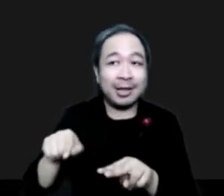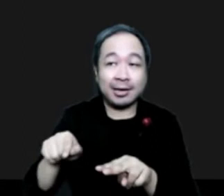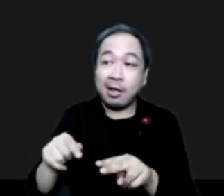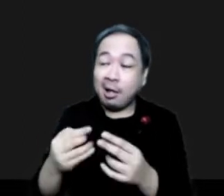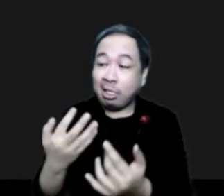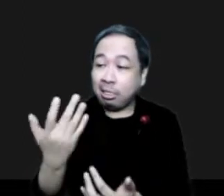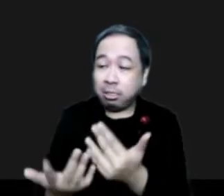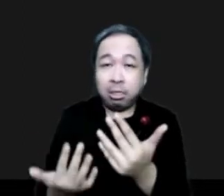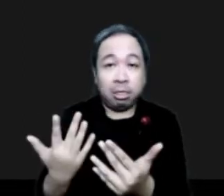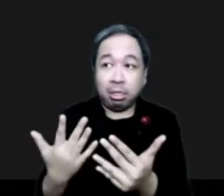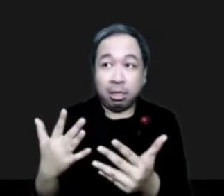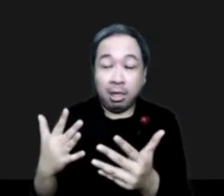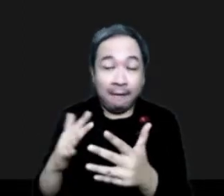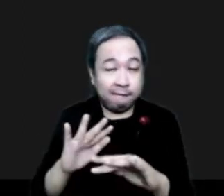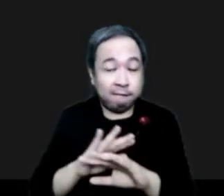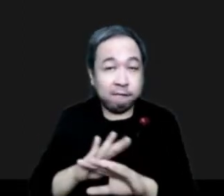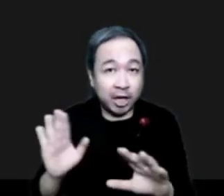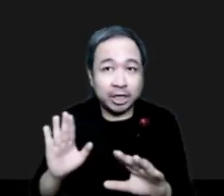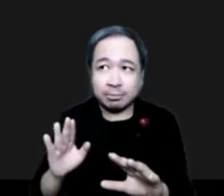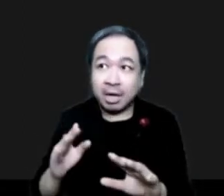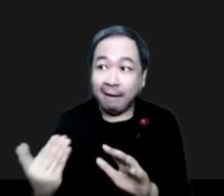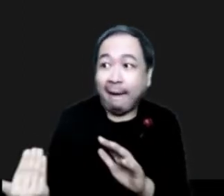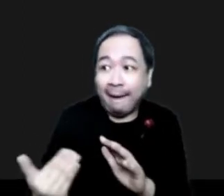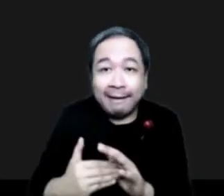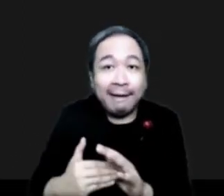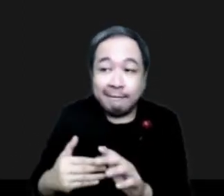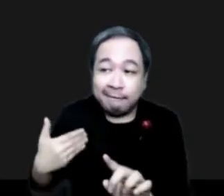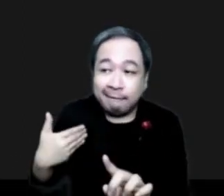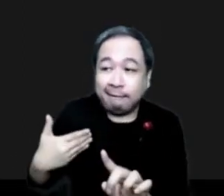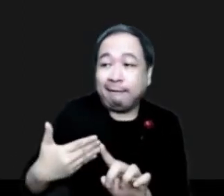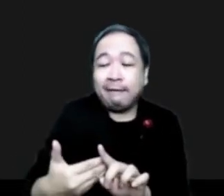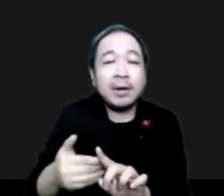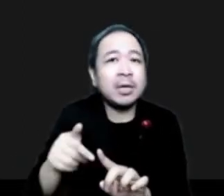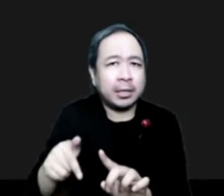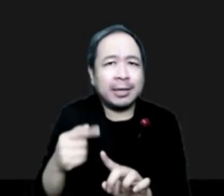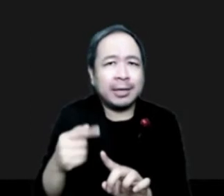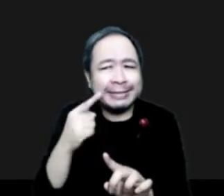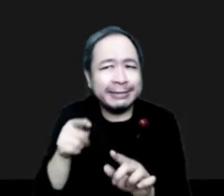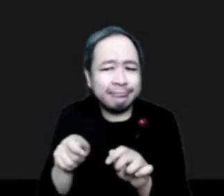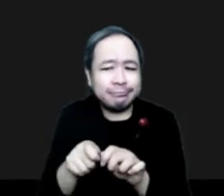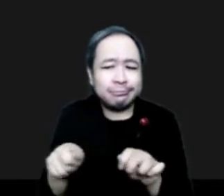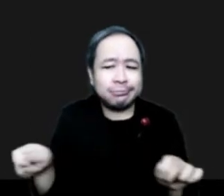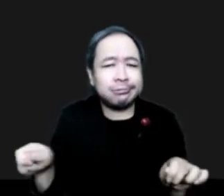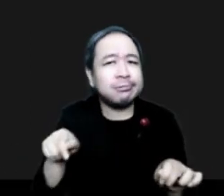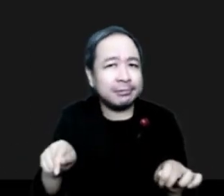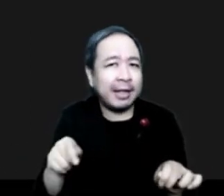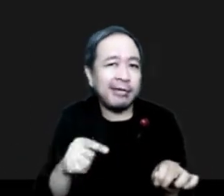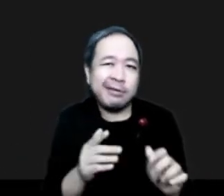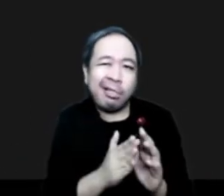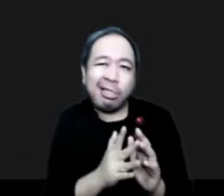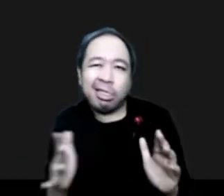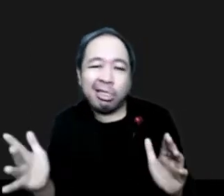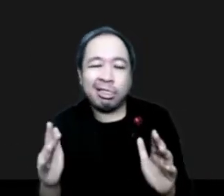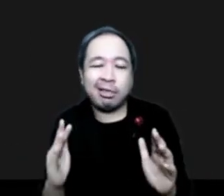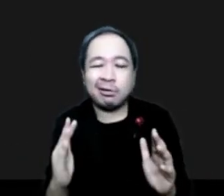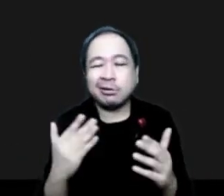sense of how close you are to getting another event. Let's just say that. So the gaps we're actively